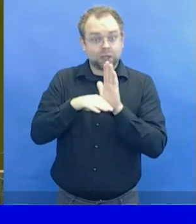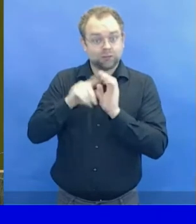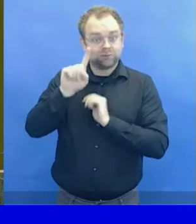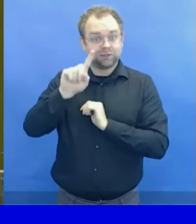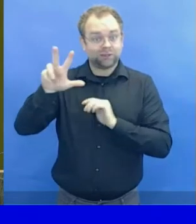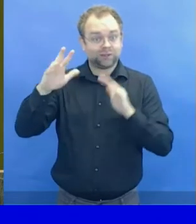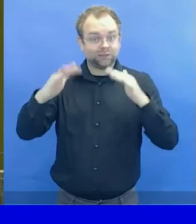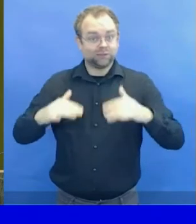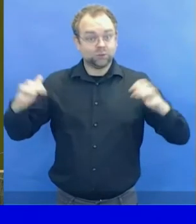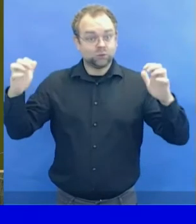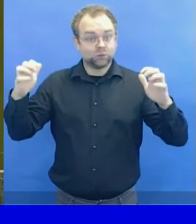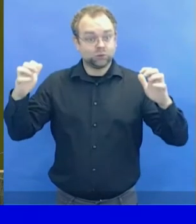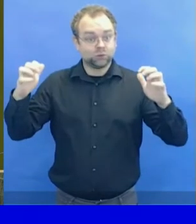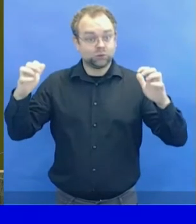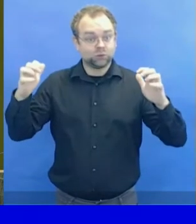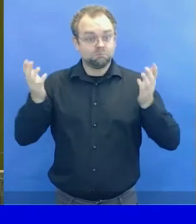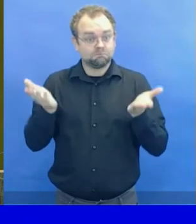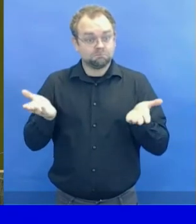It's so decided.